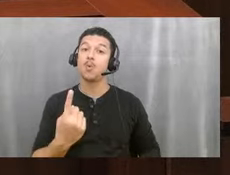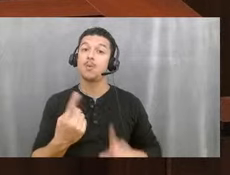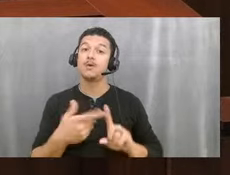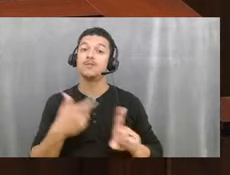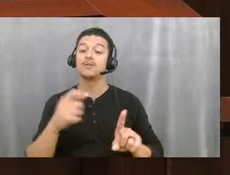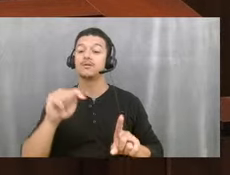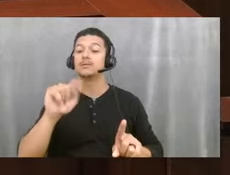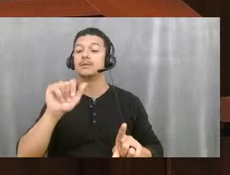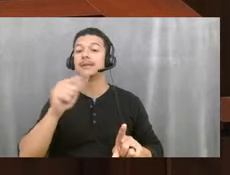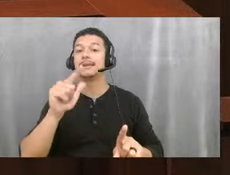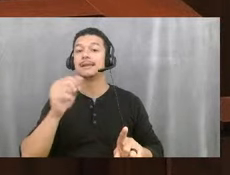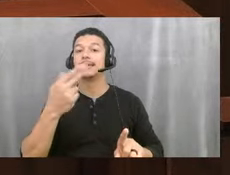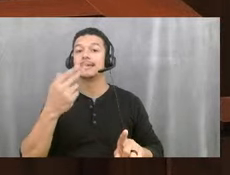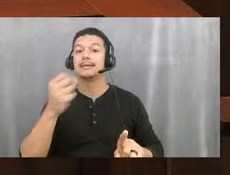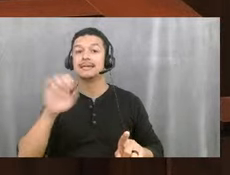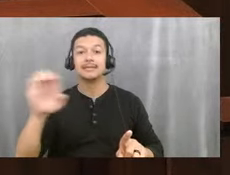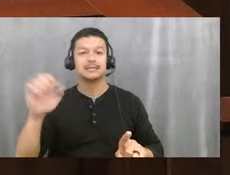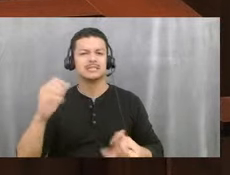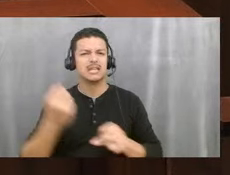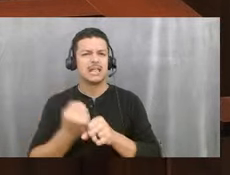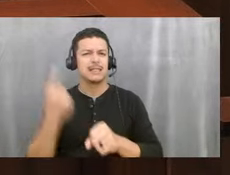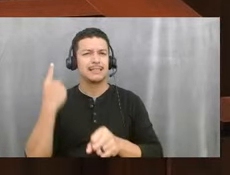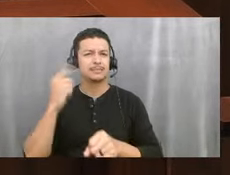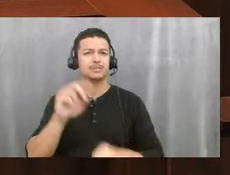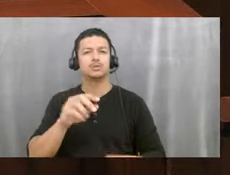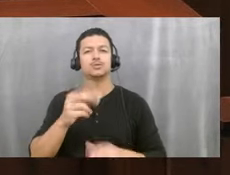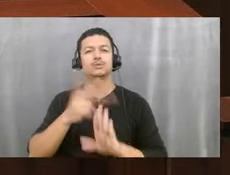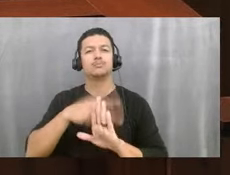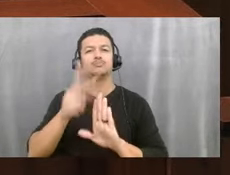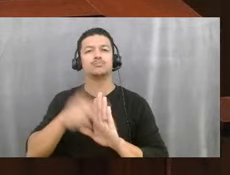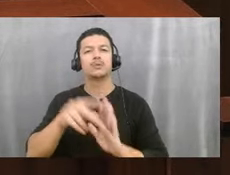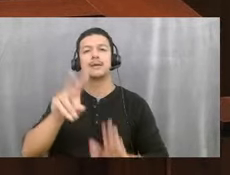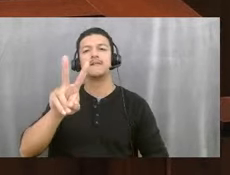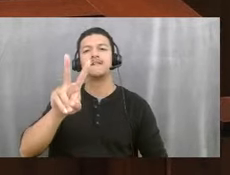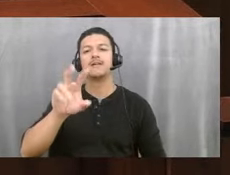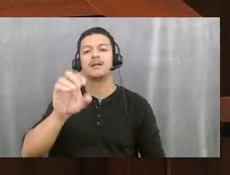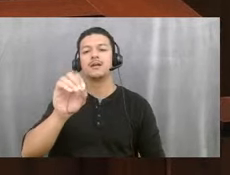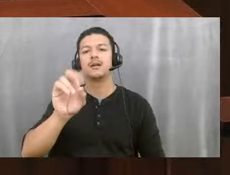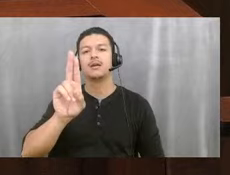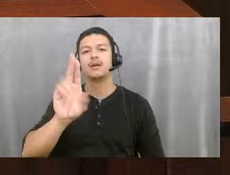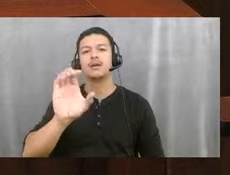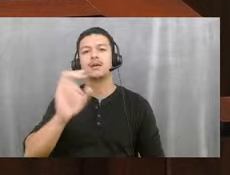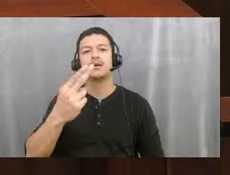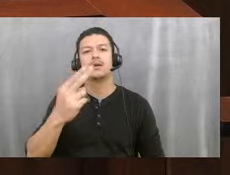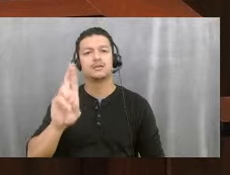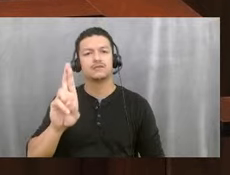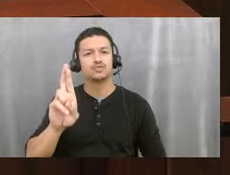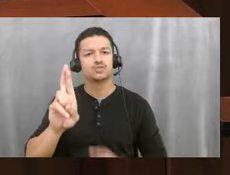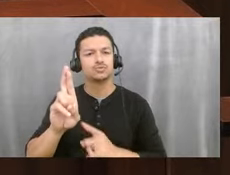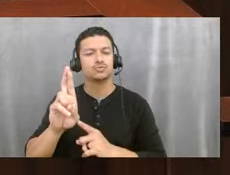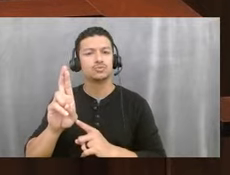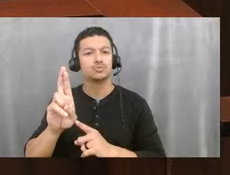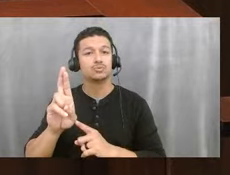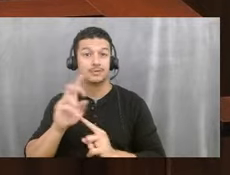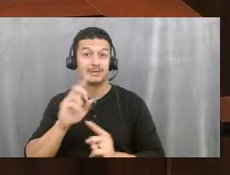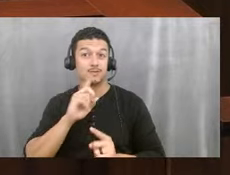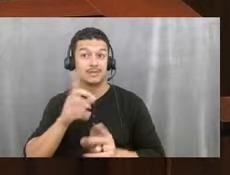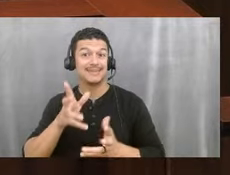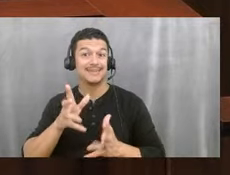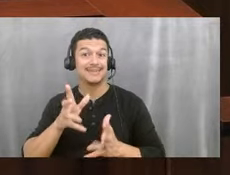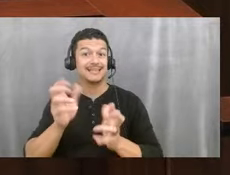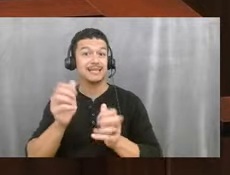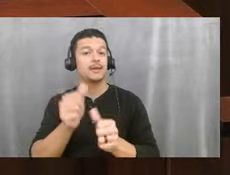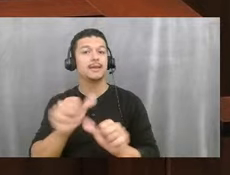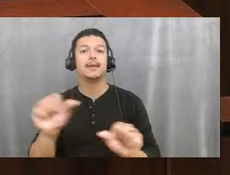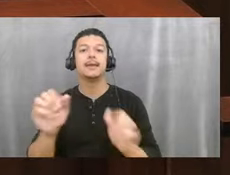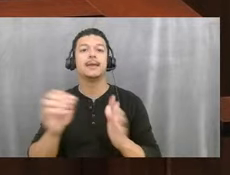was the voucher program. Many of you have heard of that. The vouchers were really allowing any student in the state of Florida to take the